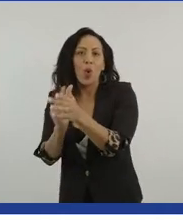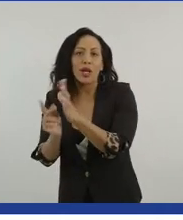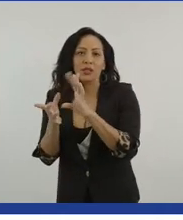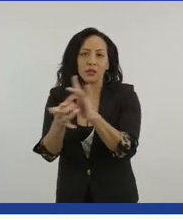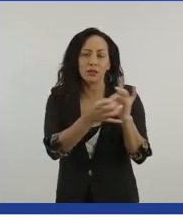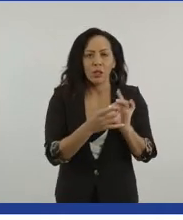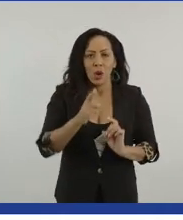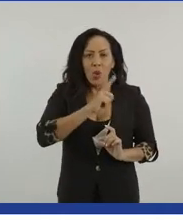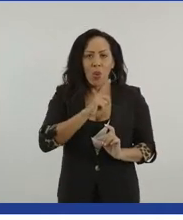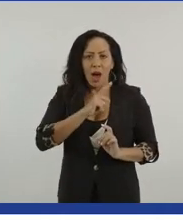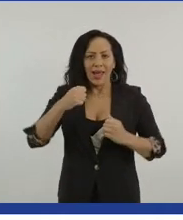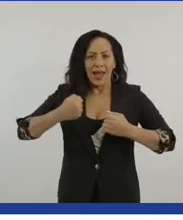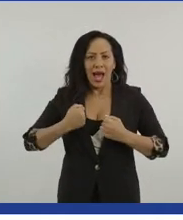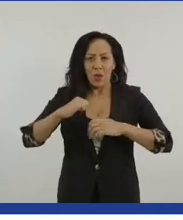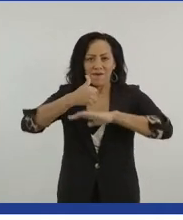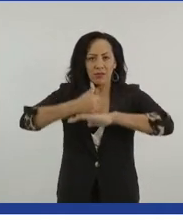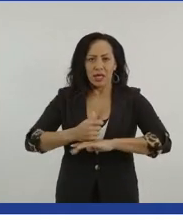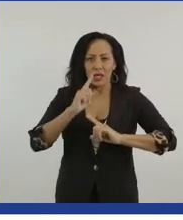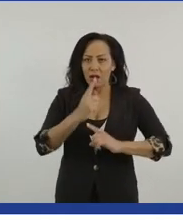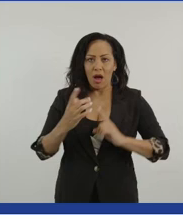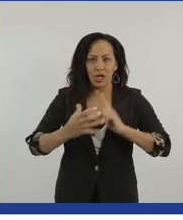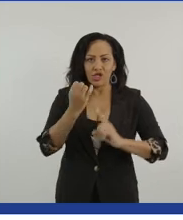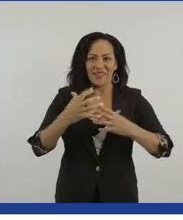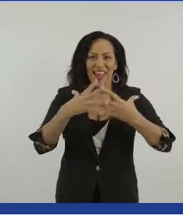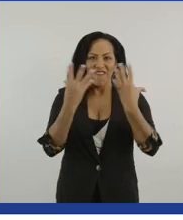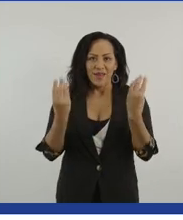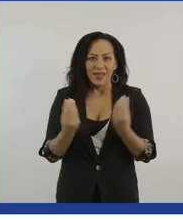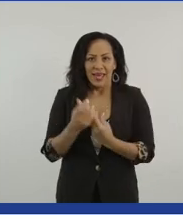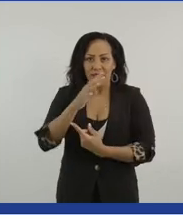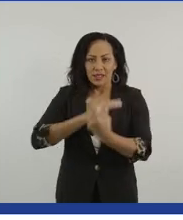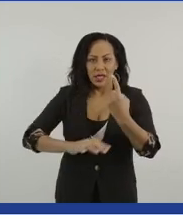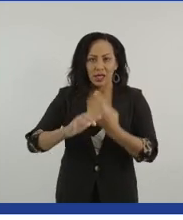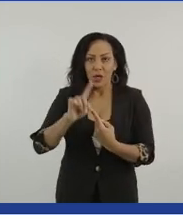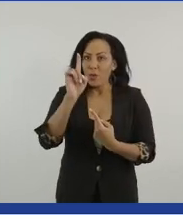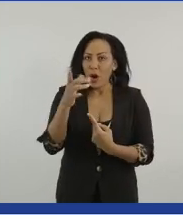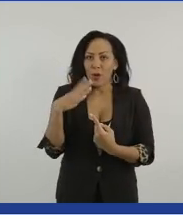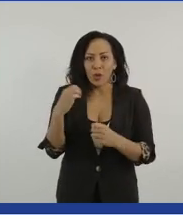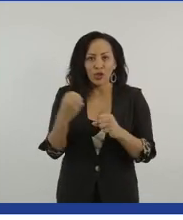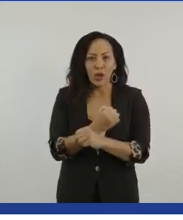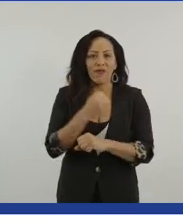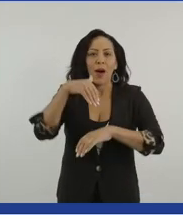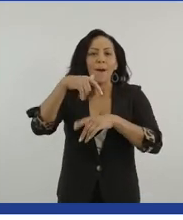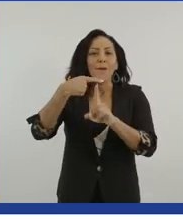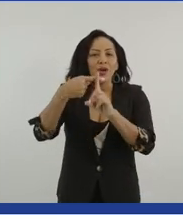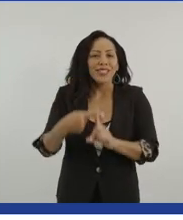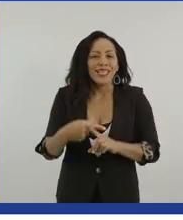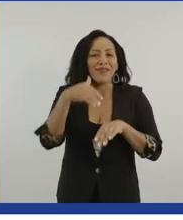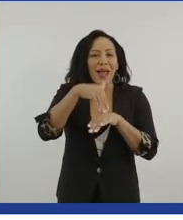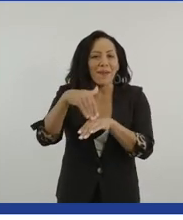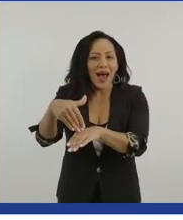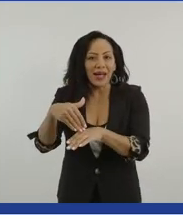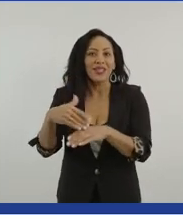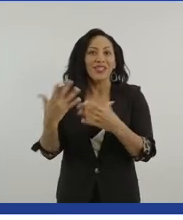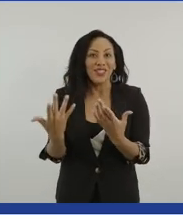can't do everything in, in society, but we want to have an impact and a positive impact. And, and that's why the coming together of people at